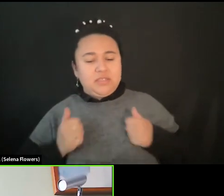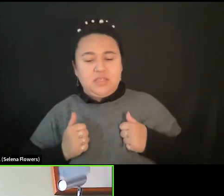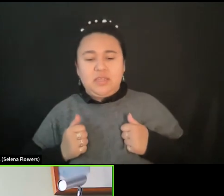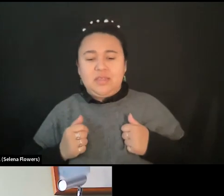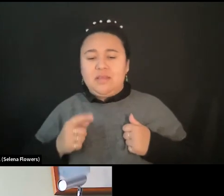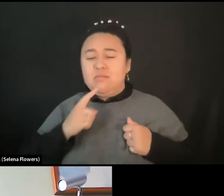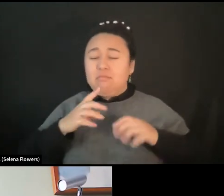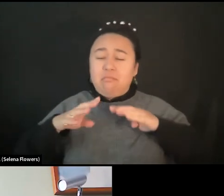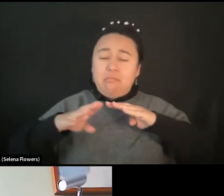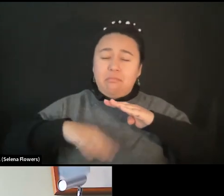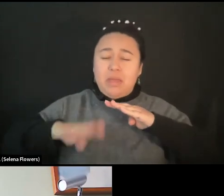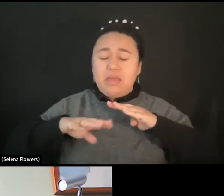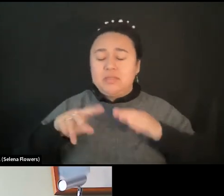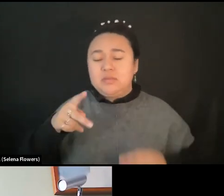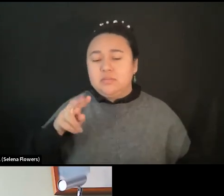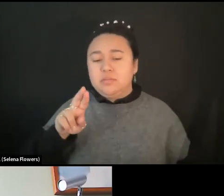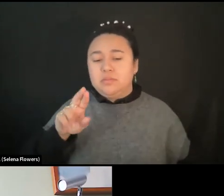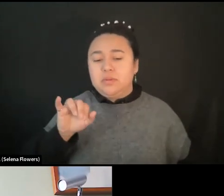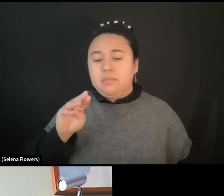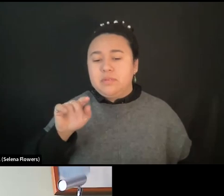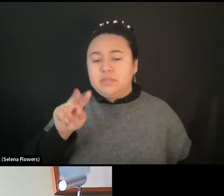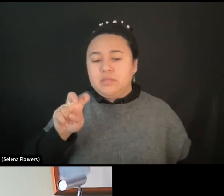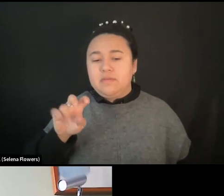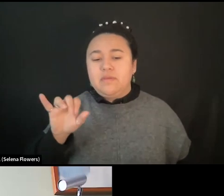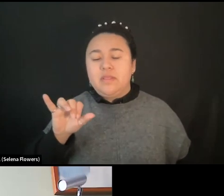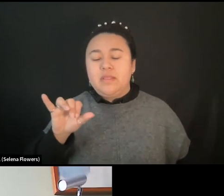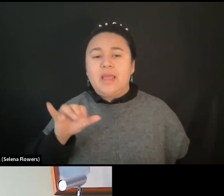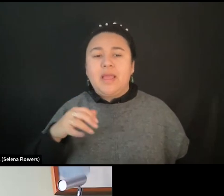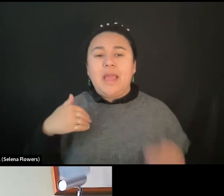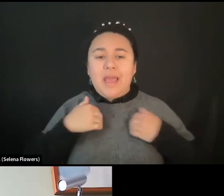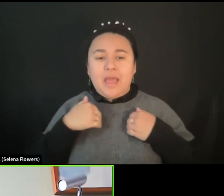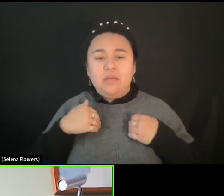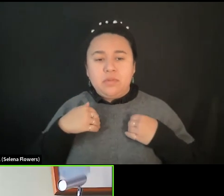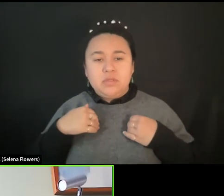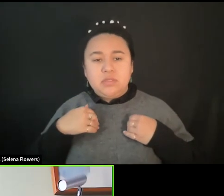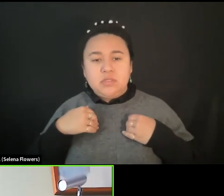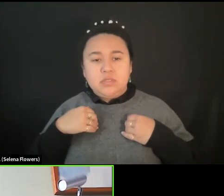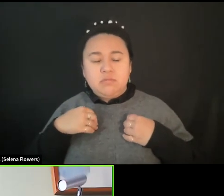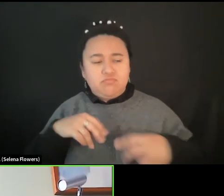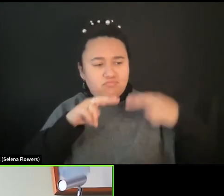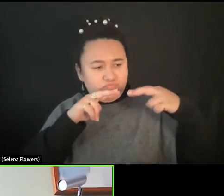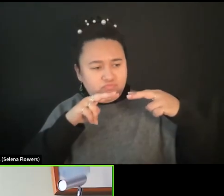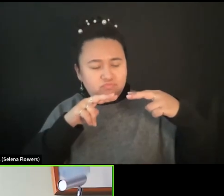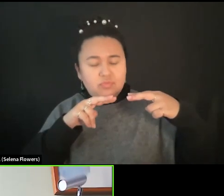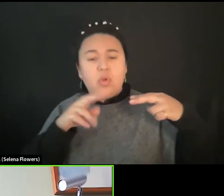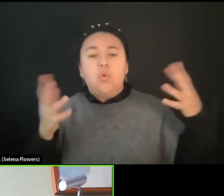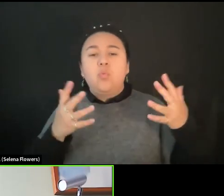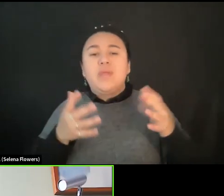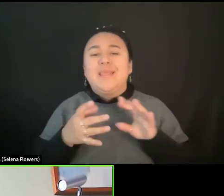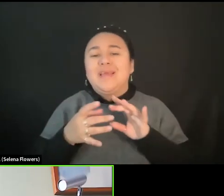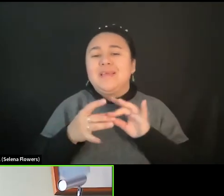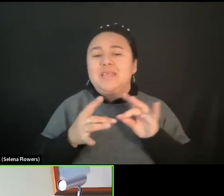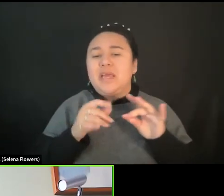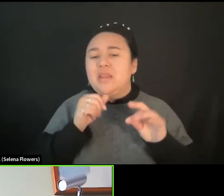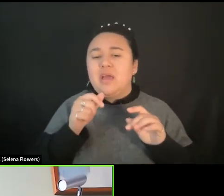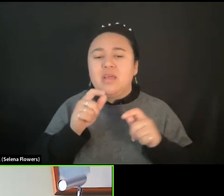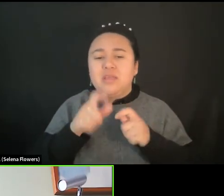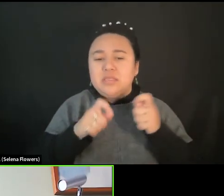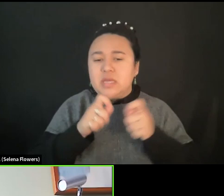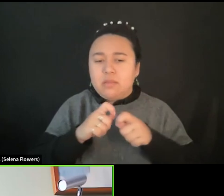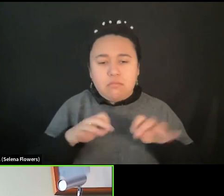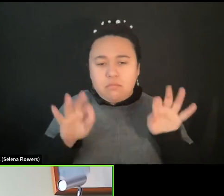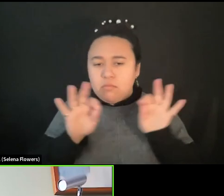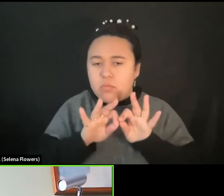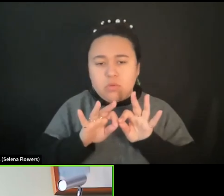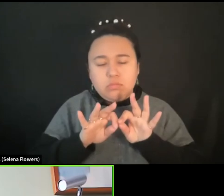now. It's like two wild animals facing each other. So what they say to each other does not matter that much.